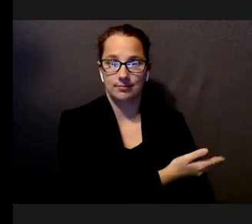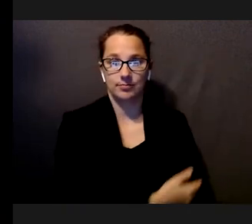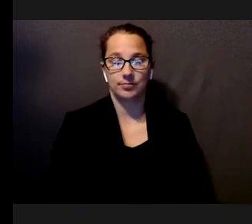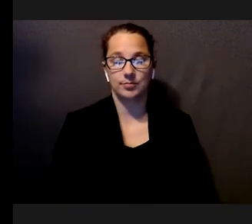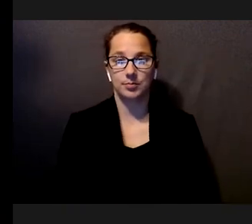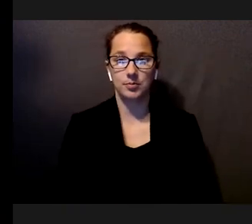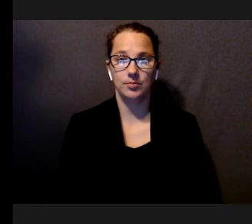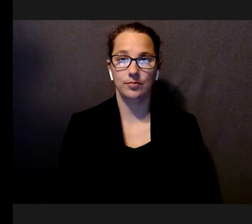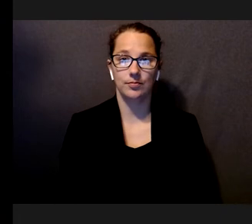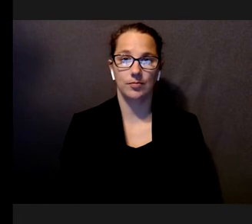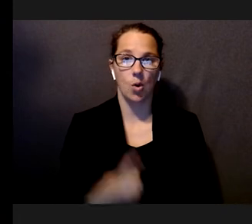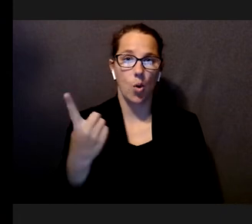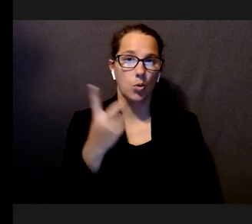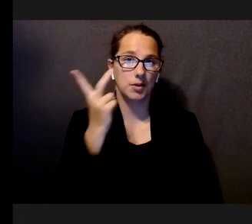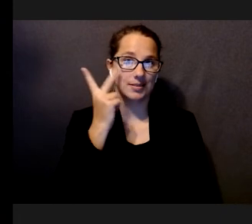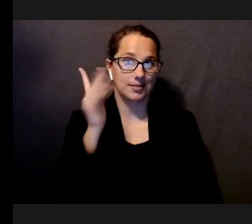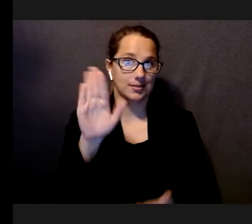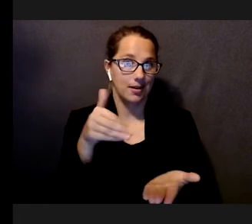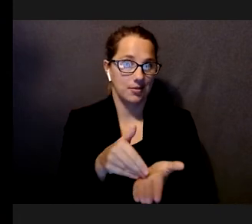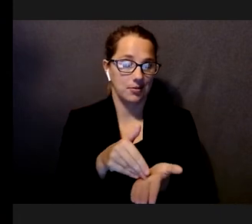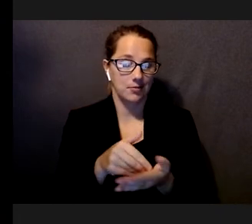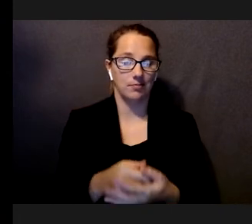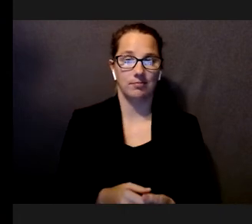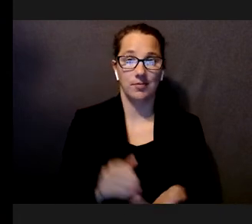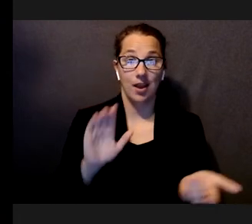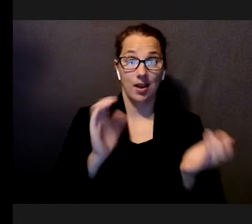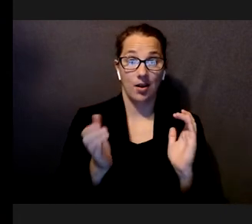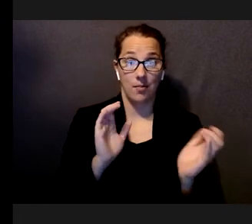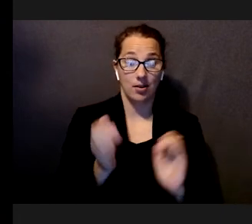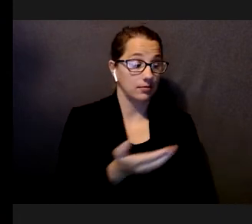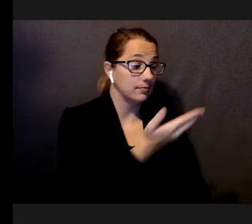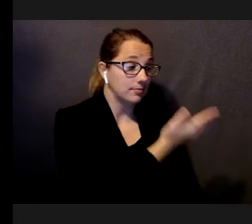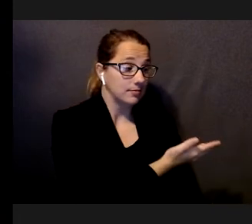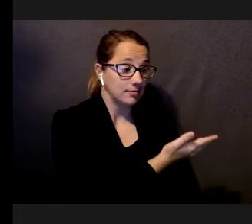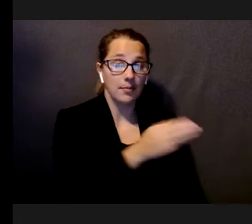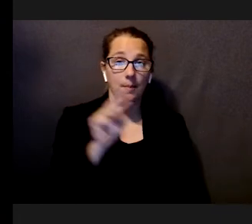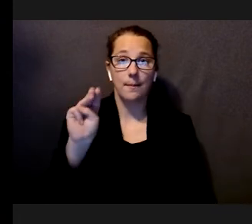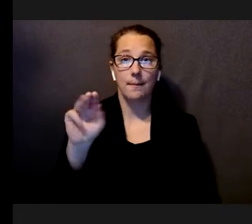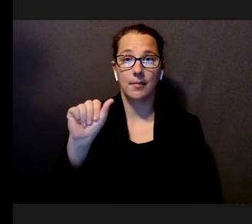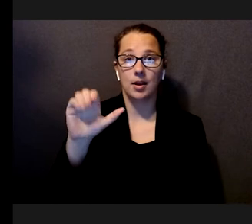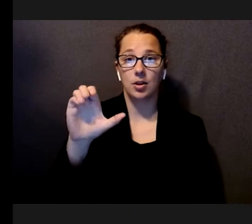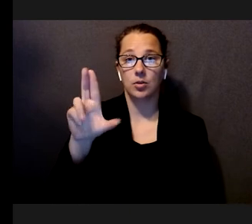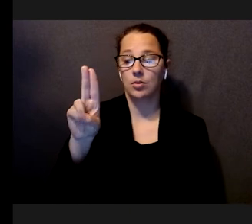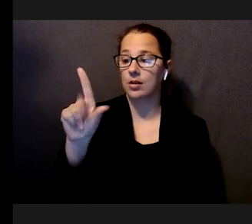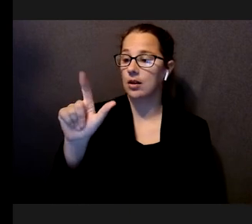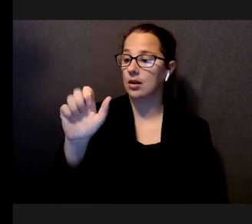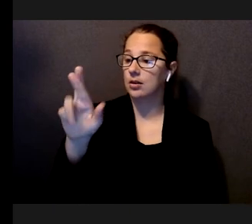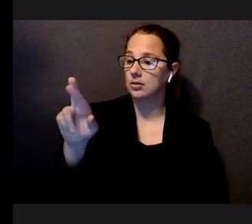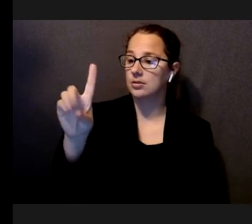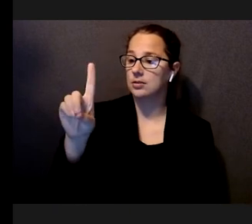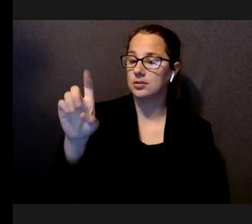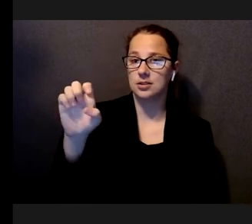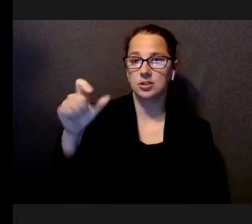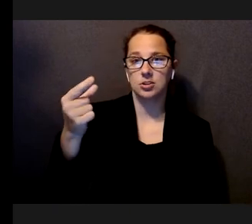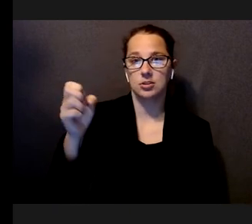They would only see the center of the image. And for someone who has macular degeneration, which is yet